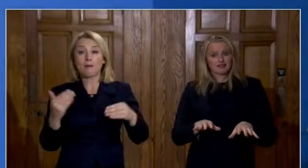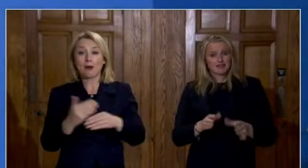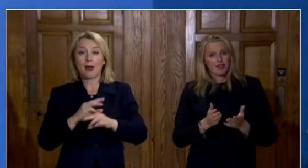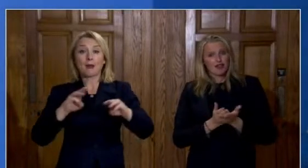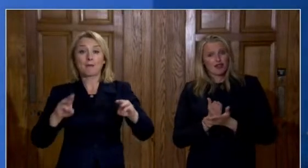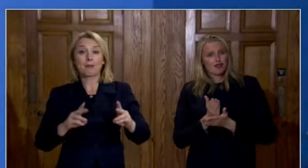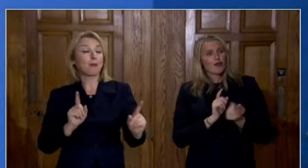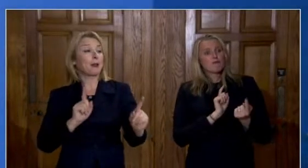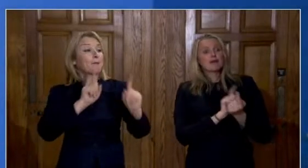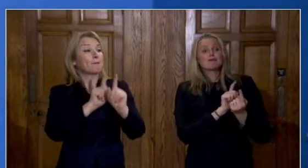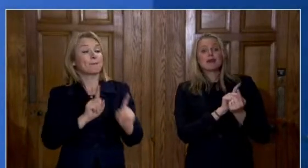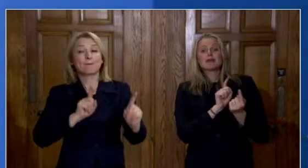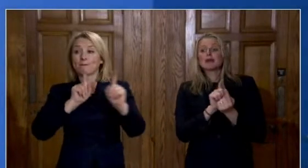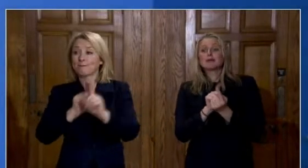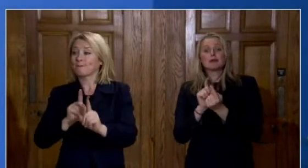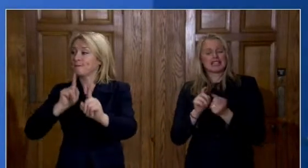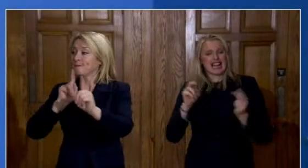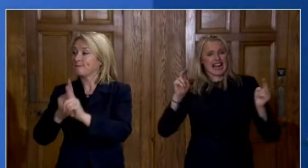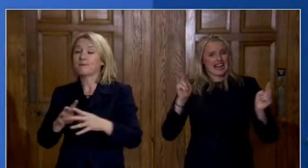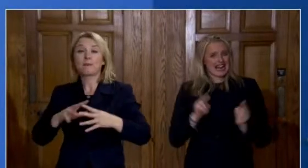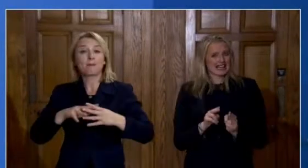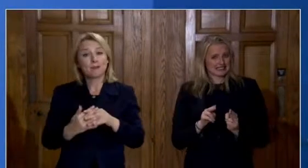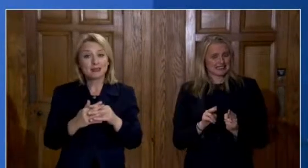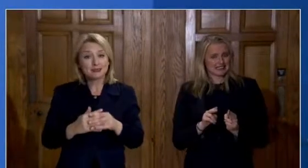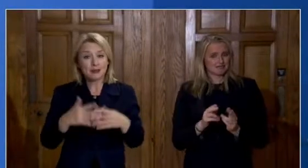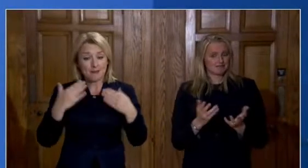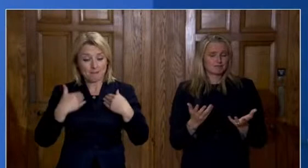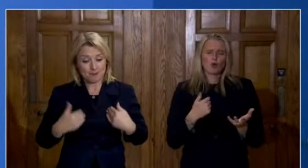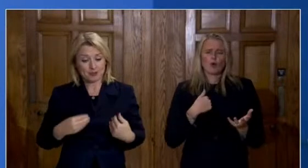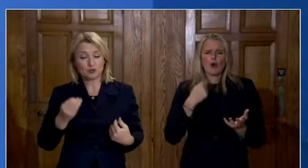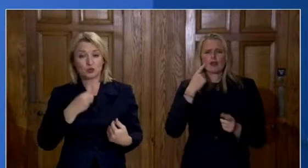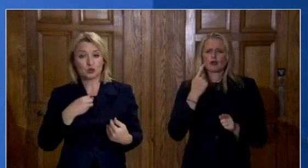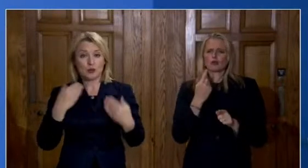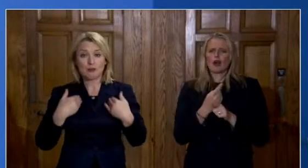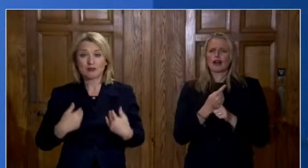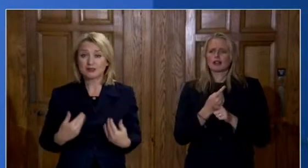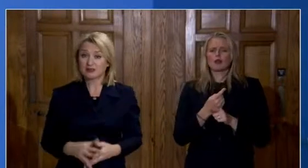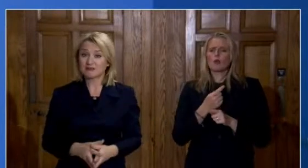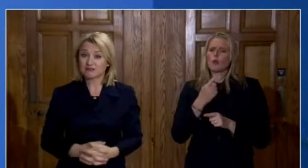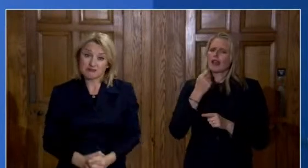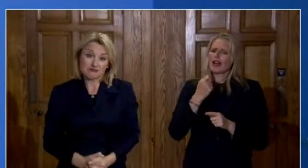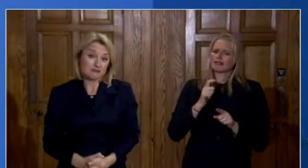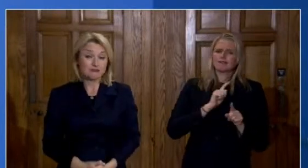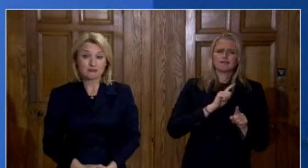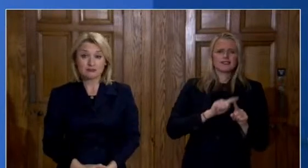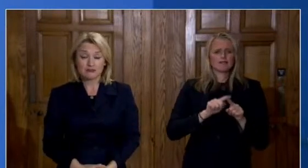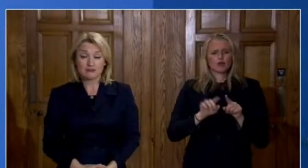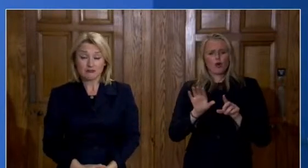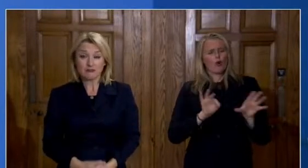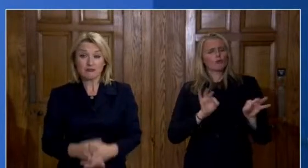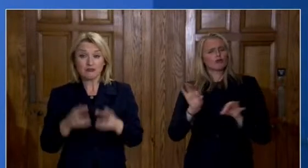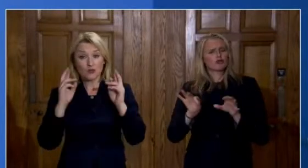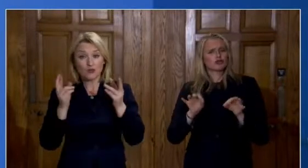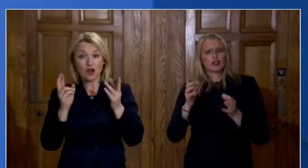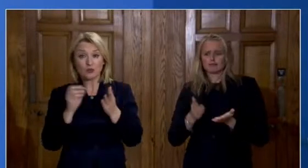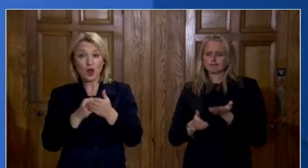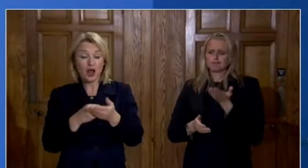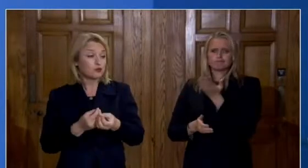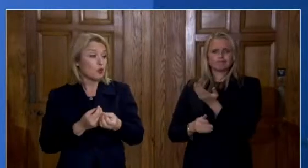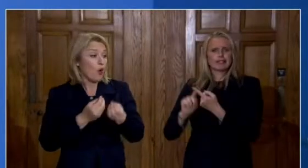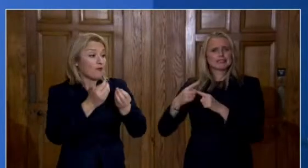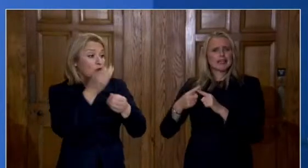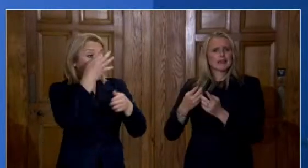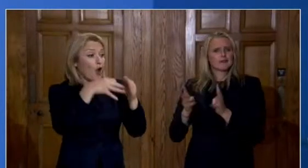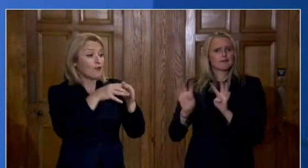in a number of ways so i think it's right that we'd be able to present a fairly wide range of options each of which